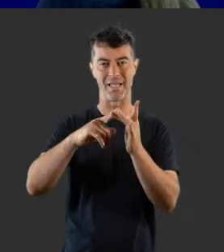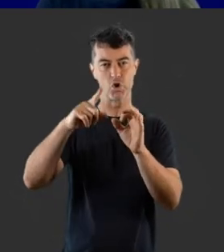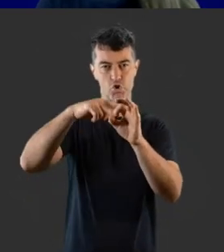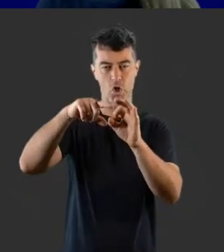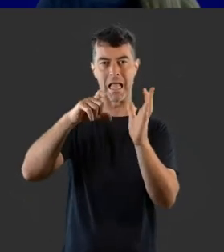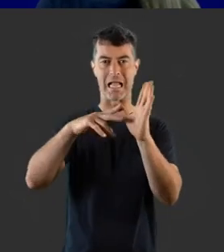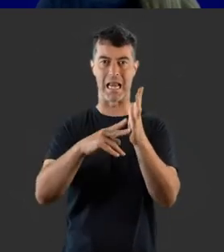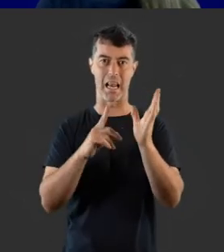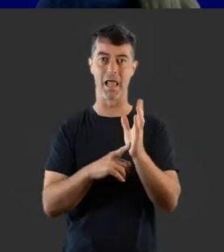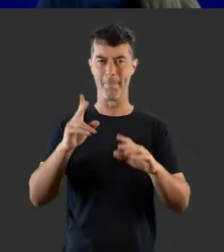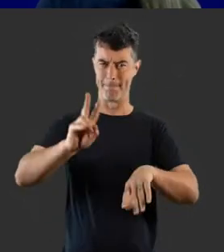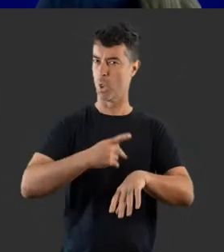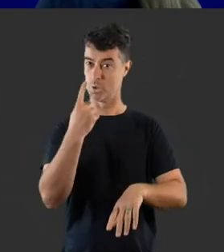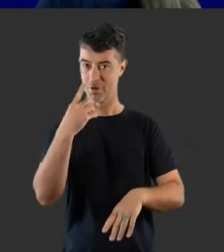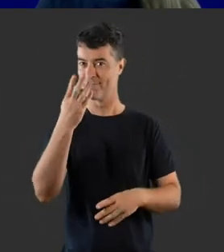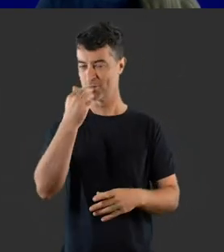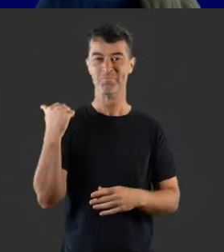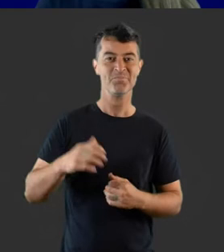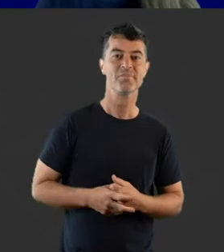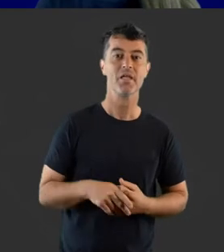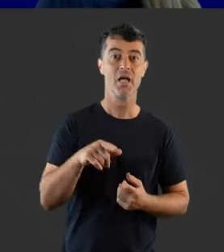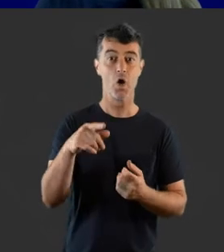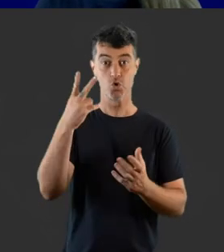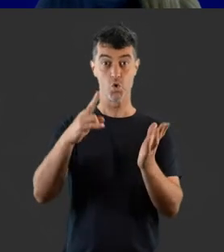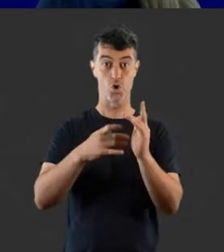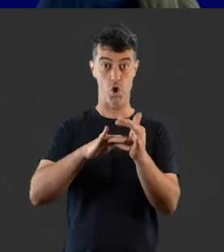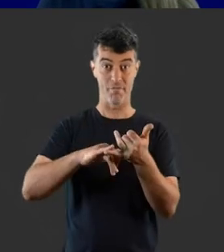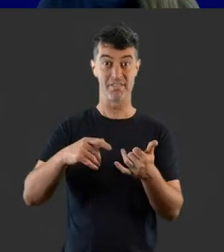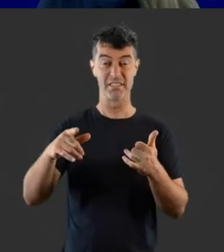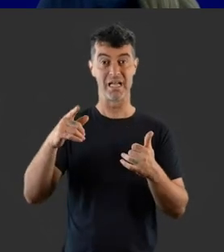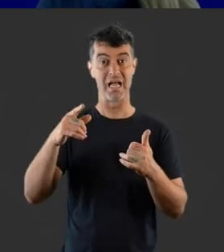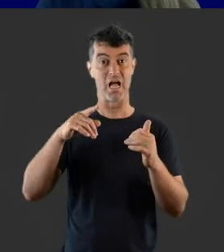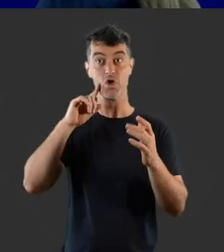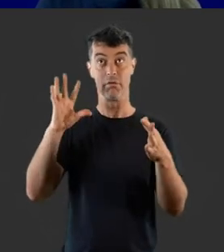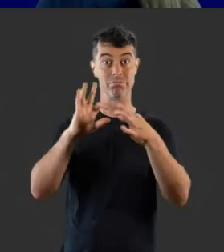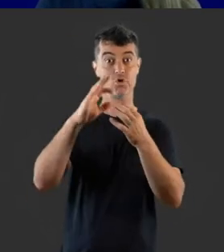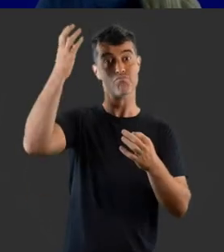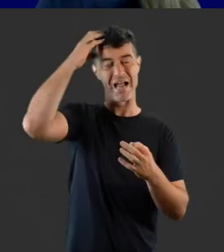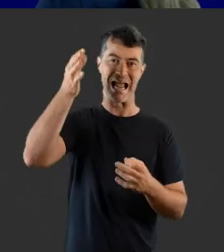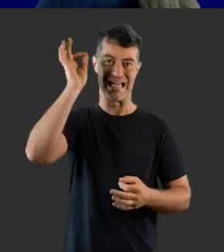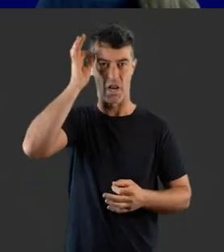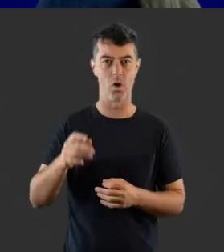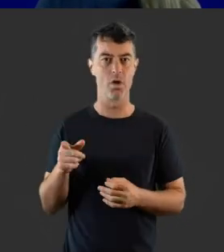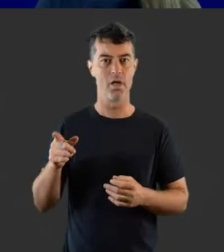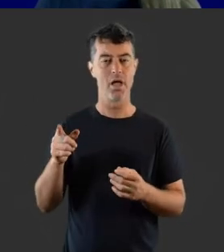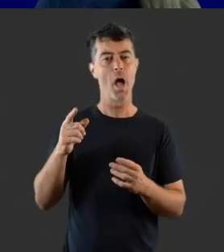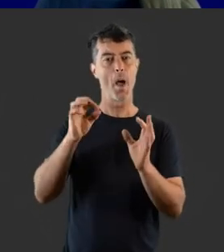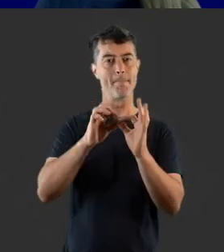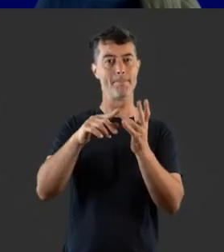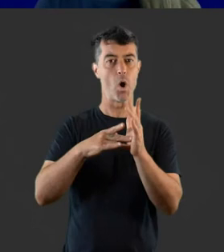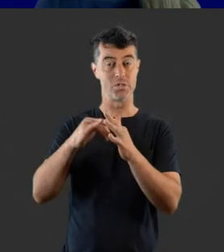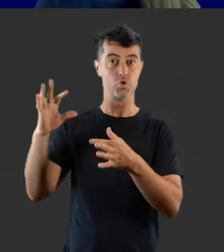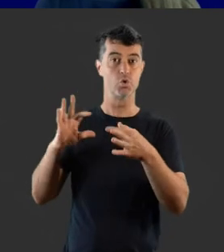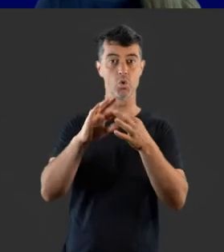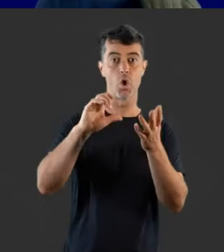pictured here in blue. The two nerves connecting these structures to the brain are pictured in yellow. The stapes